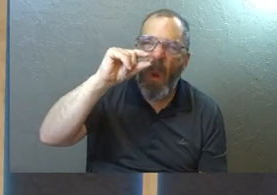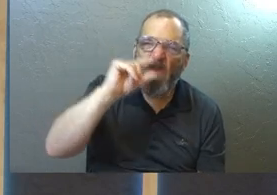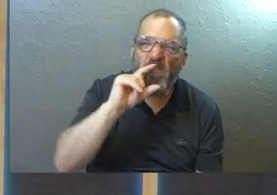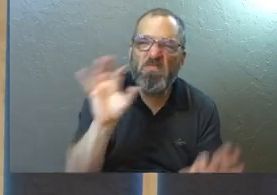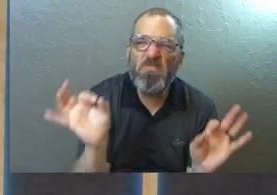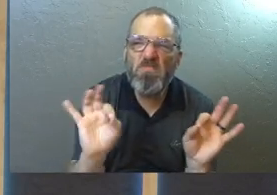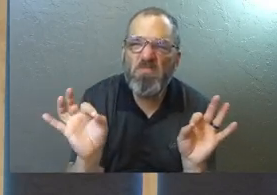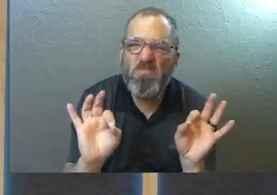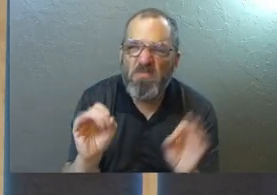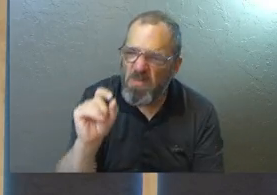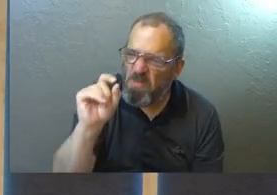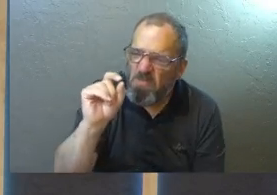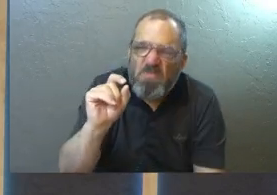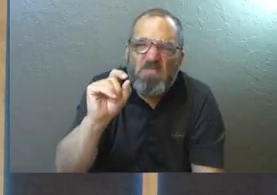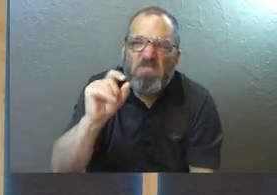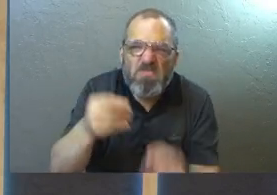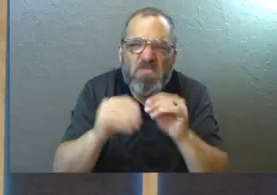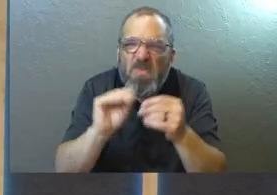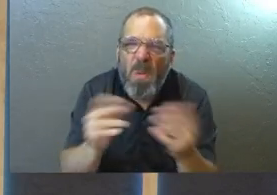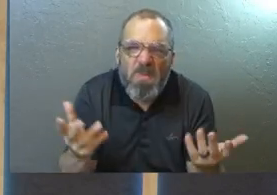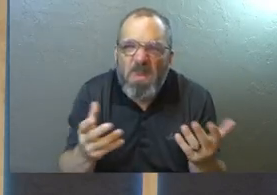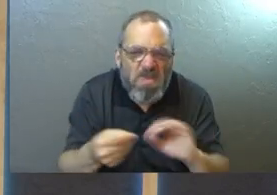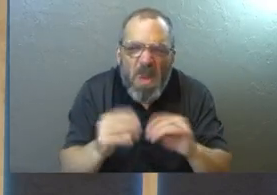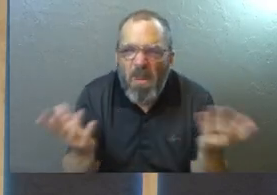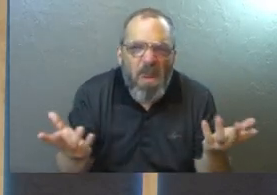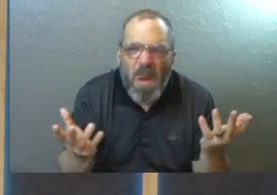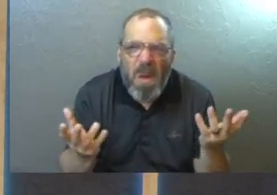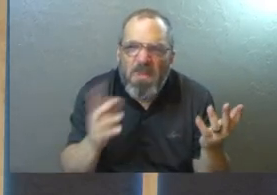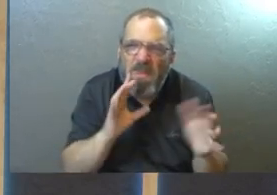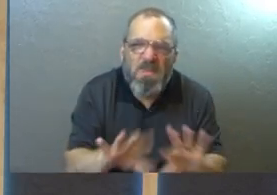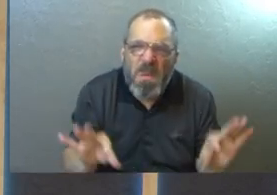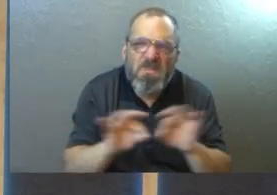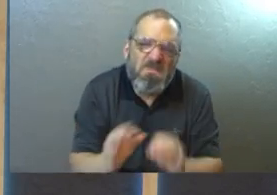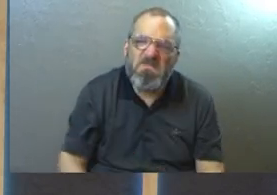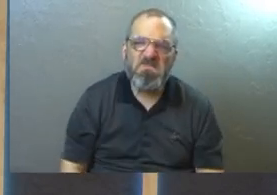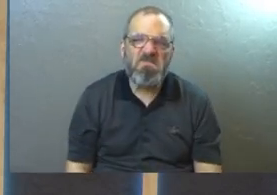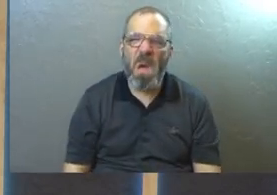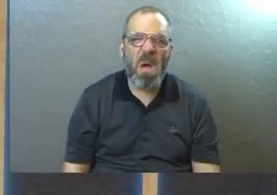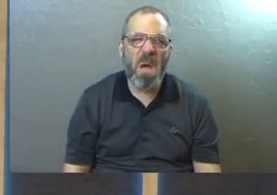insignificant. You are just a number and a statistic and you don't matter.